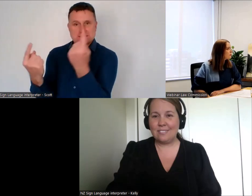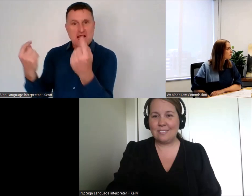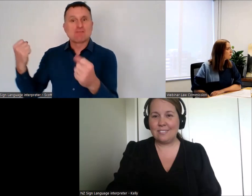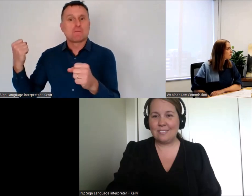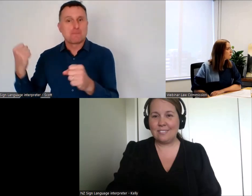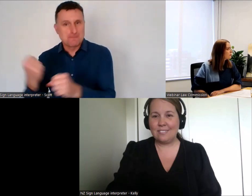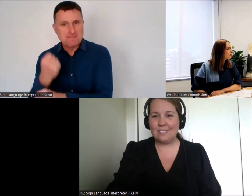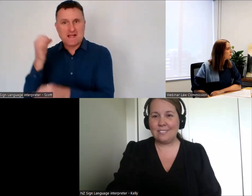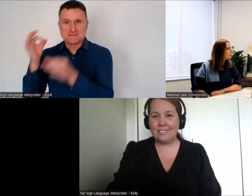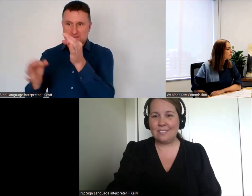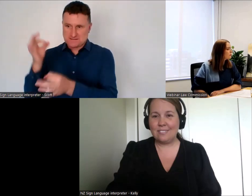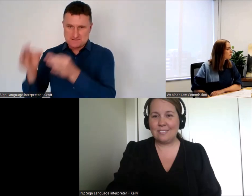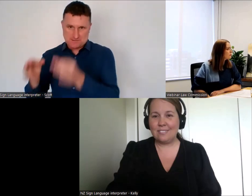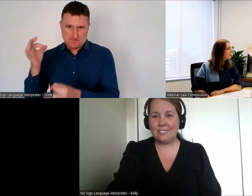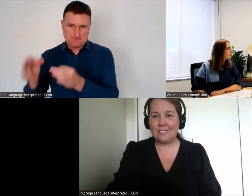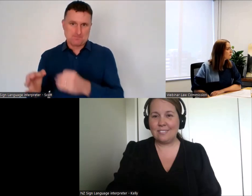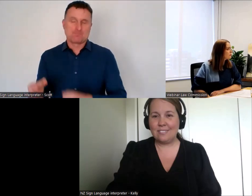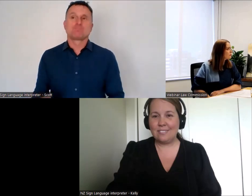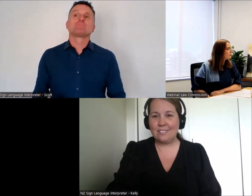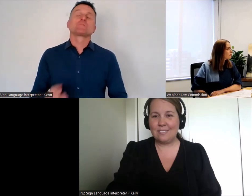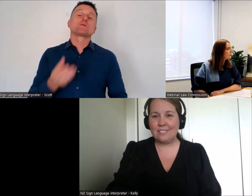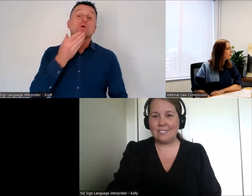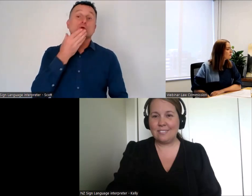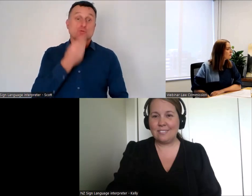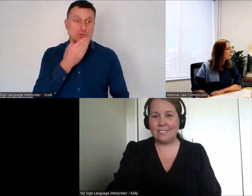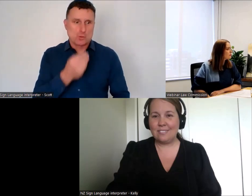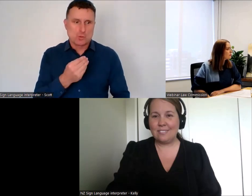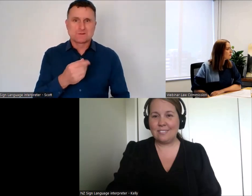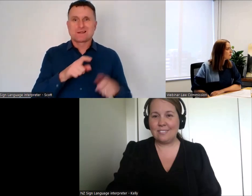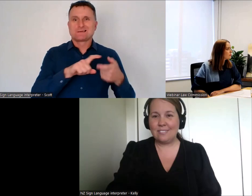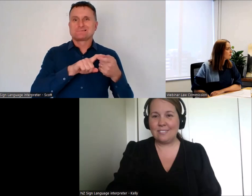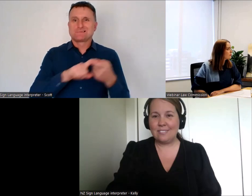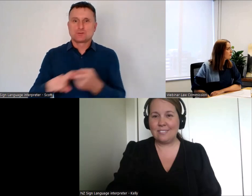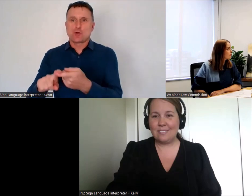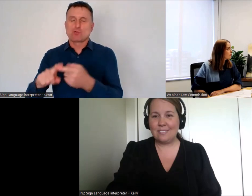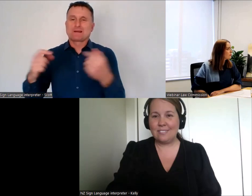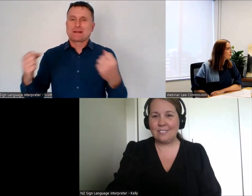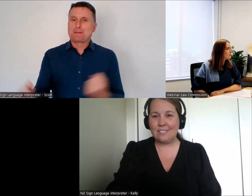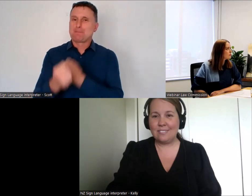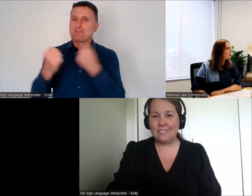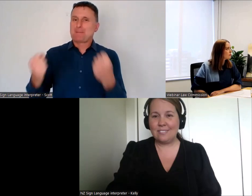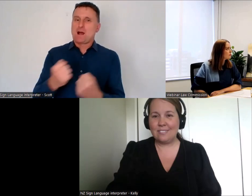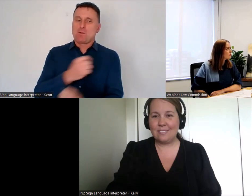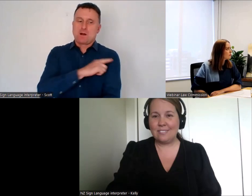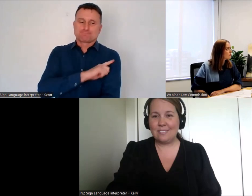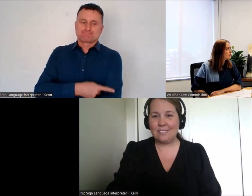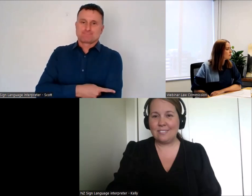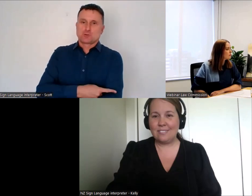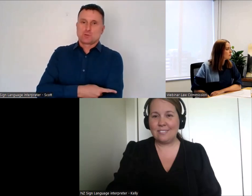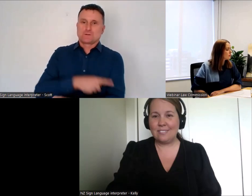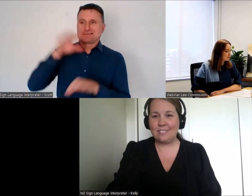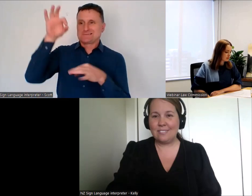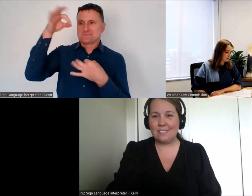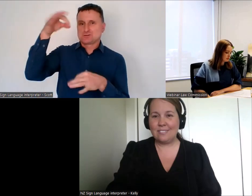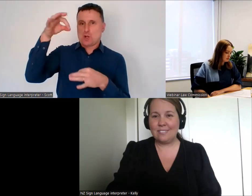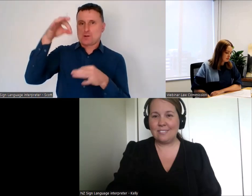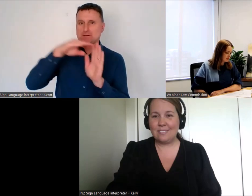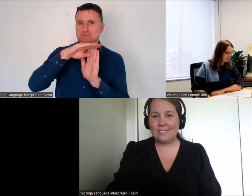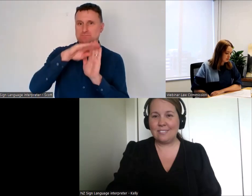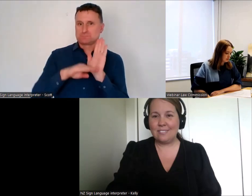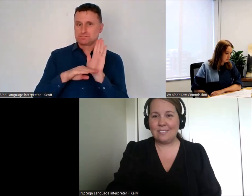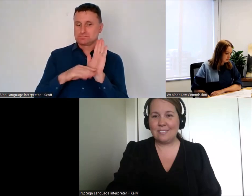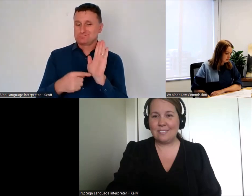of attorney and protecting people from harm. And so clearly, if someone has made